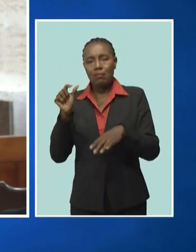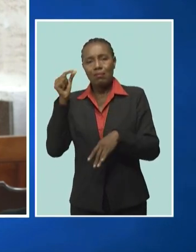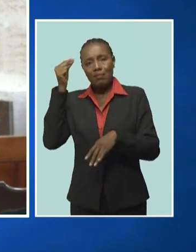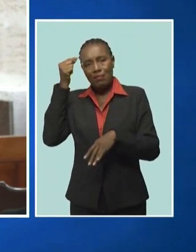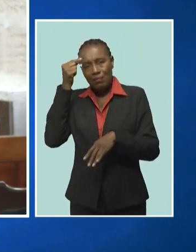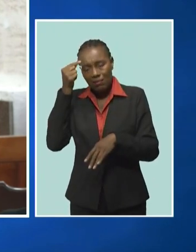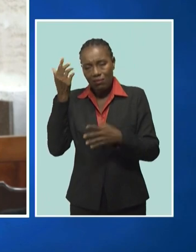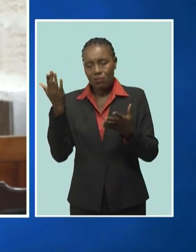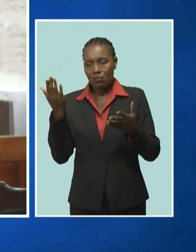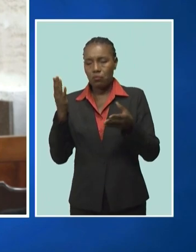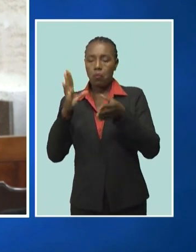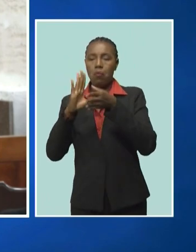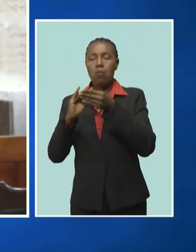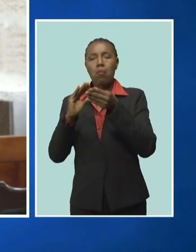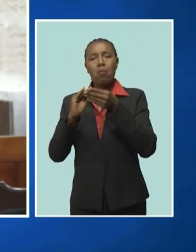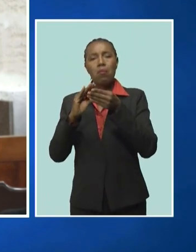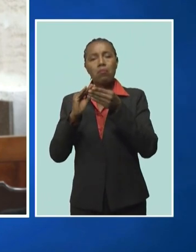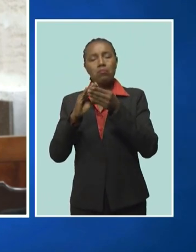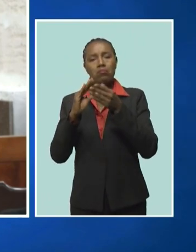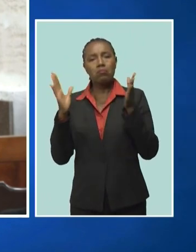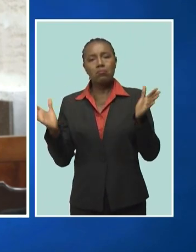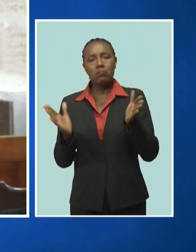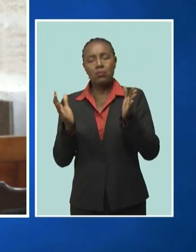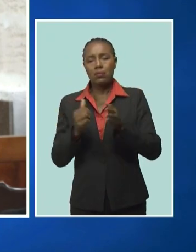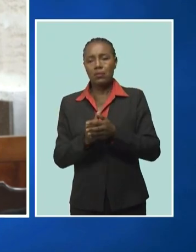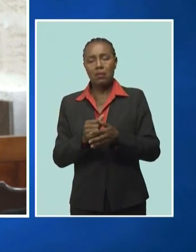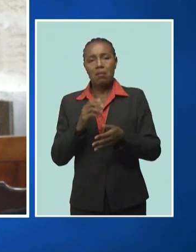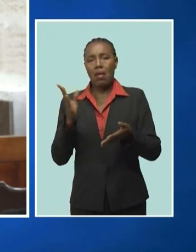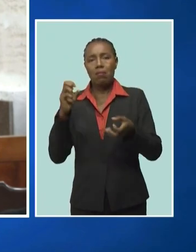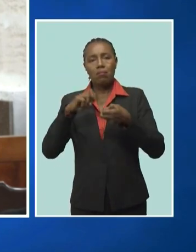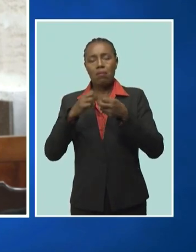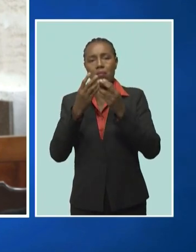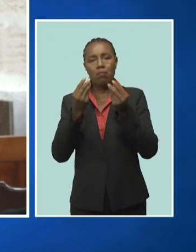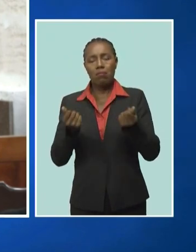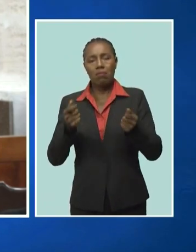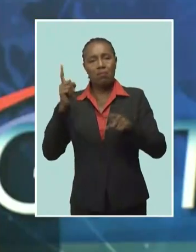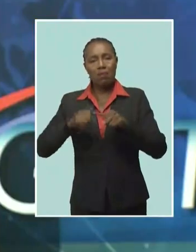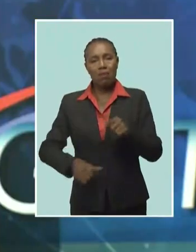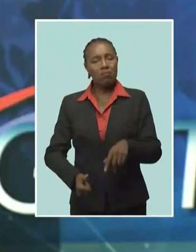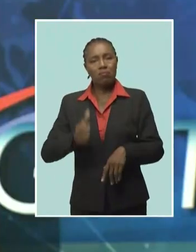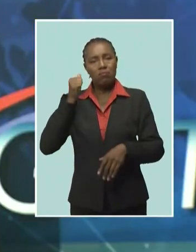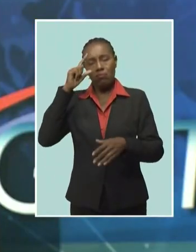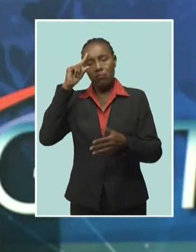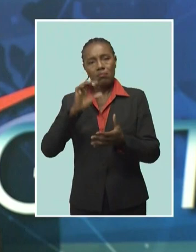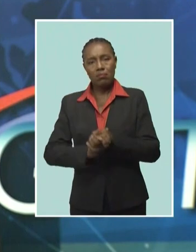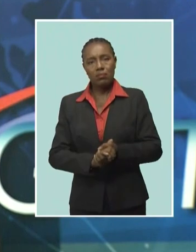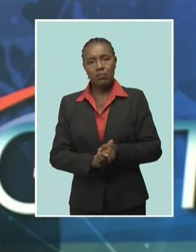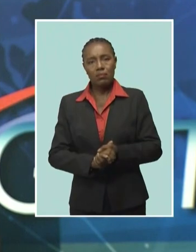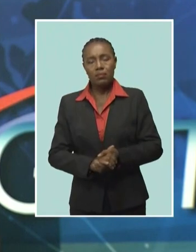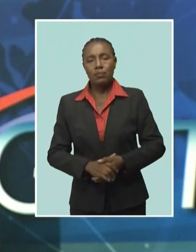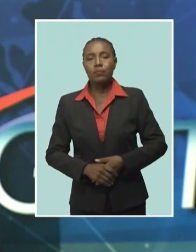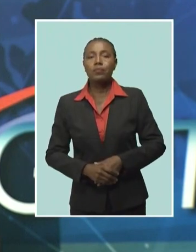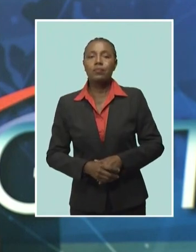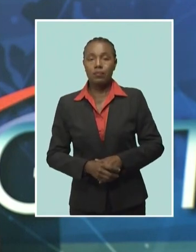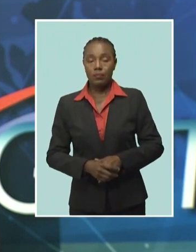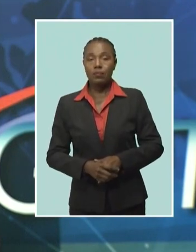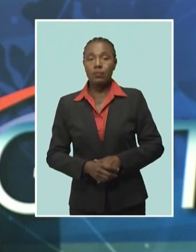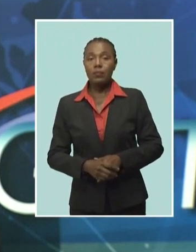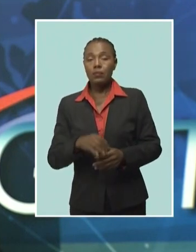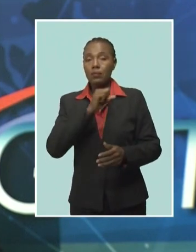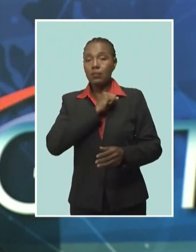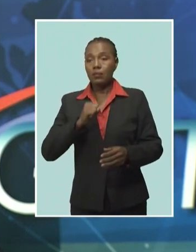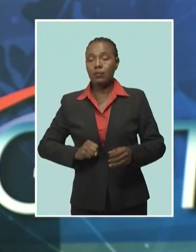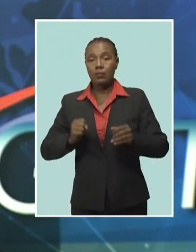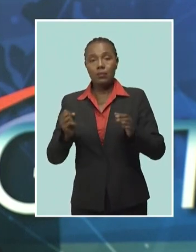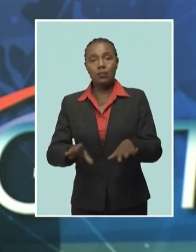this articulate is unable to solve that problem, sir. Government Senator Gregory Nichols is asking